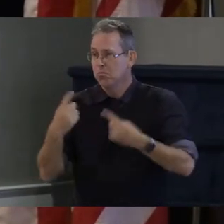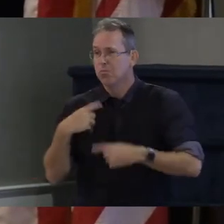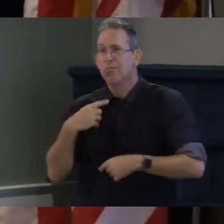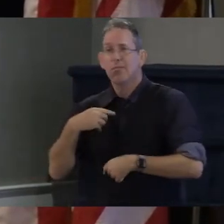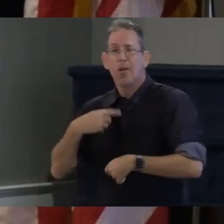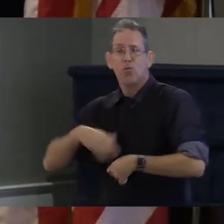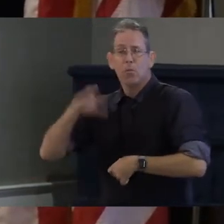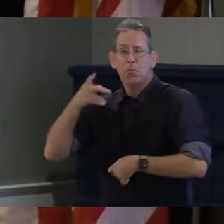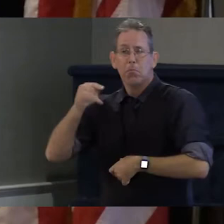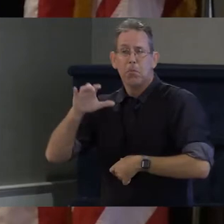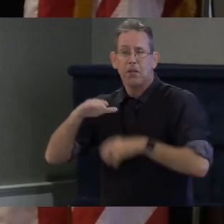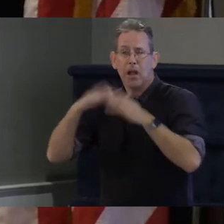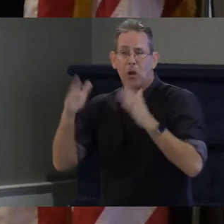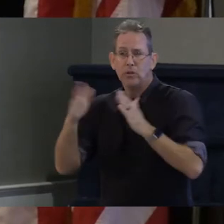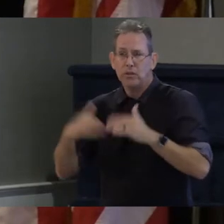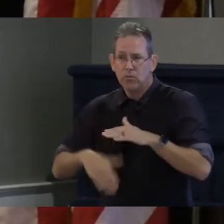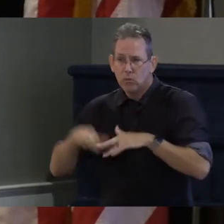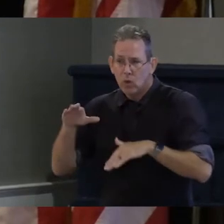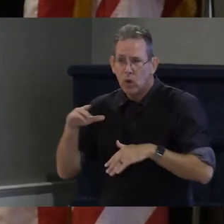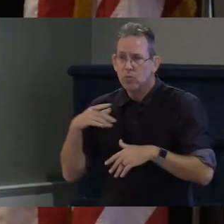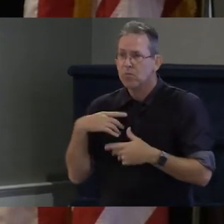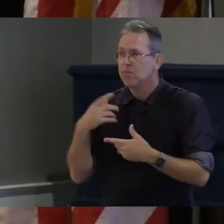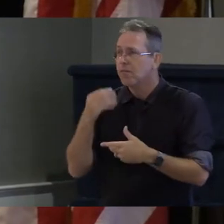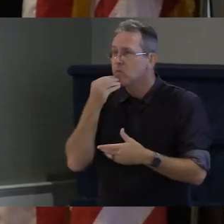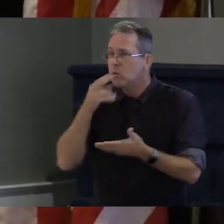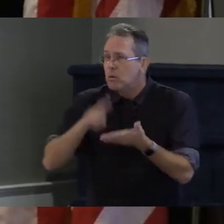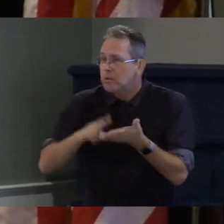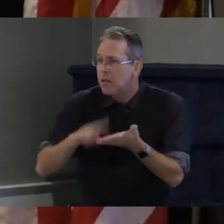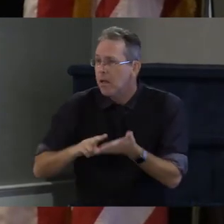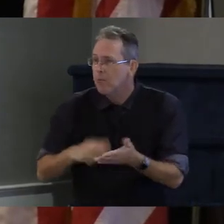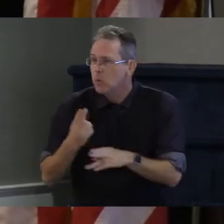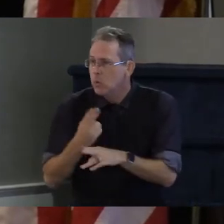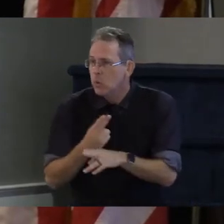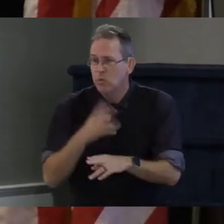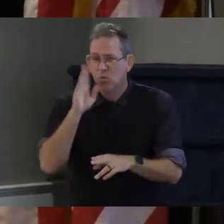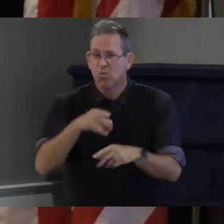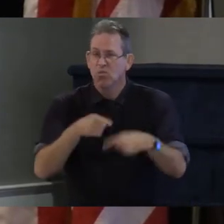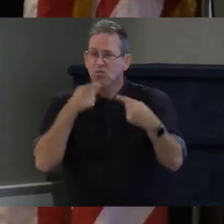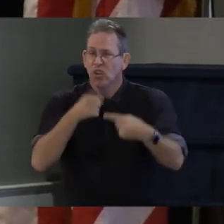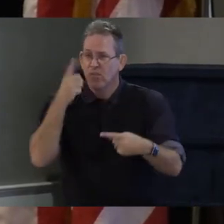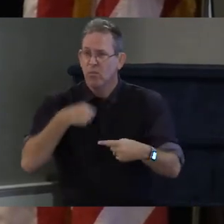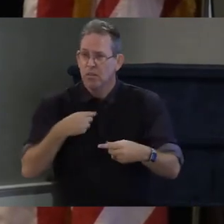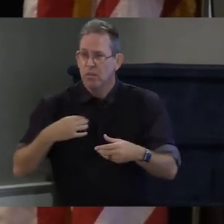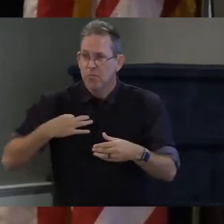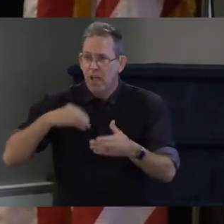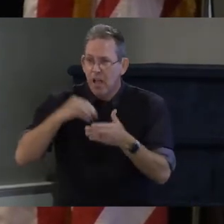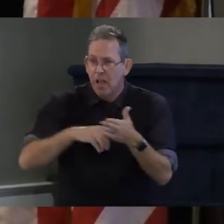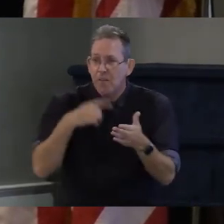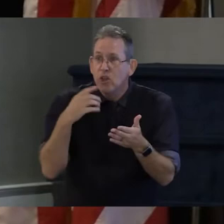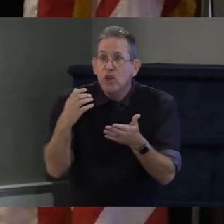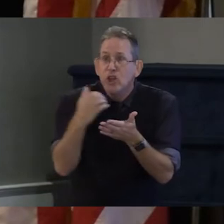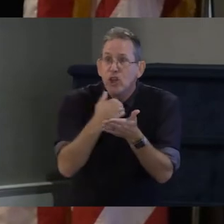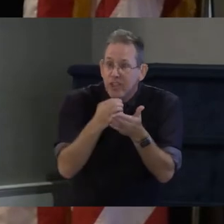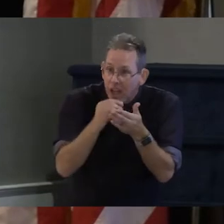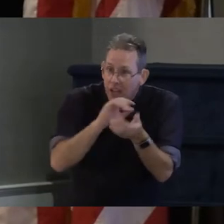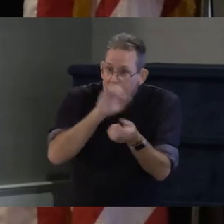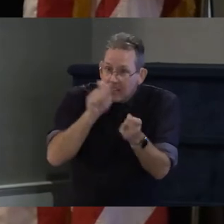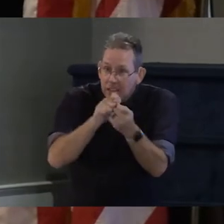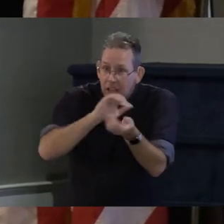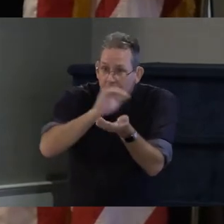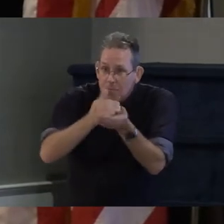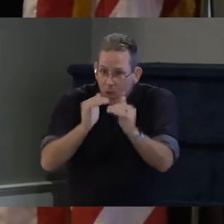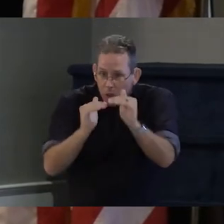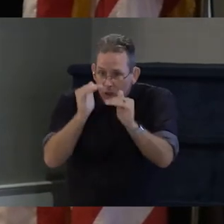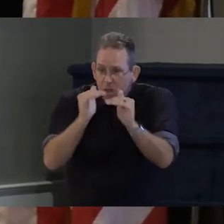and my mom really struggled because if she made just a little bit more money we would lose our housing and we would lose